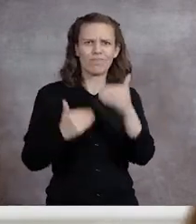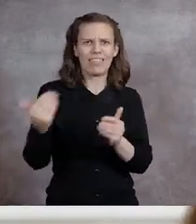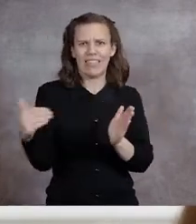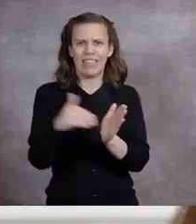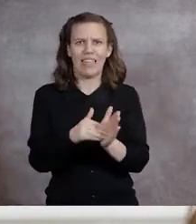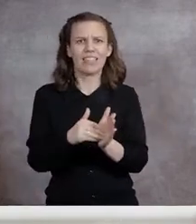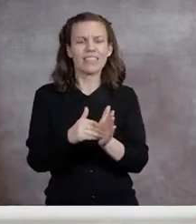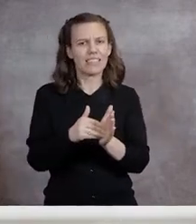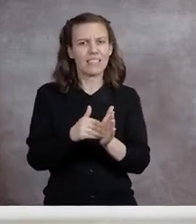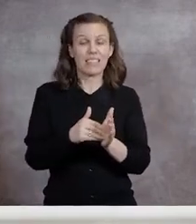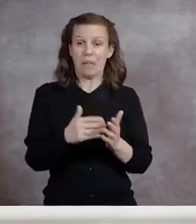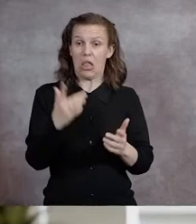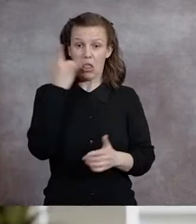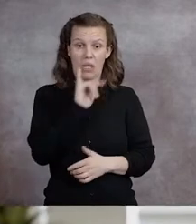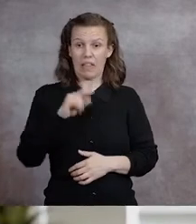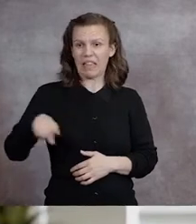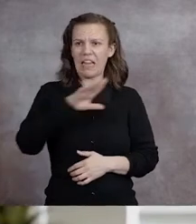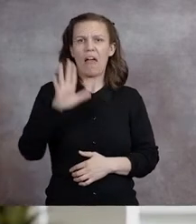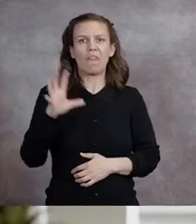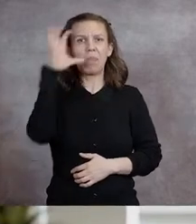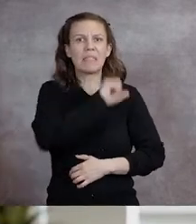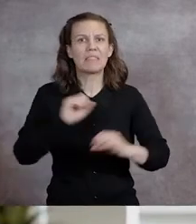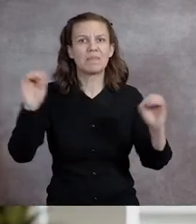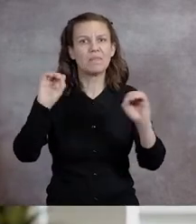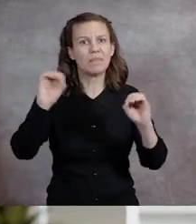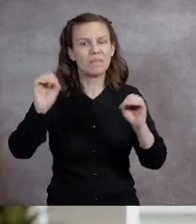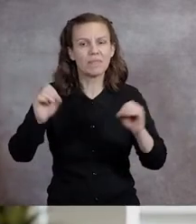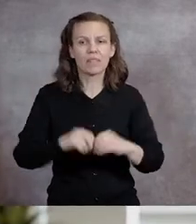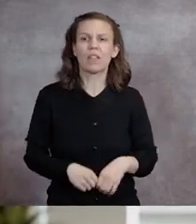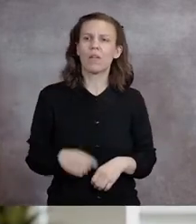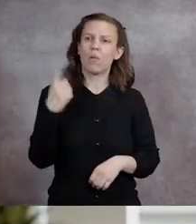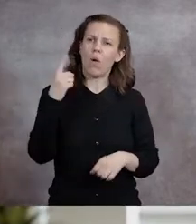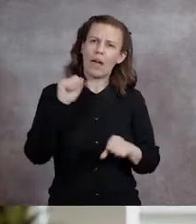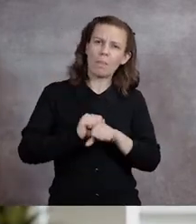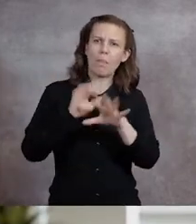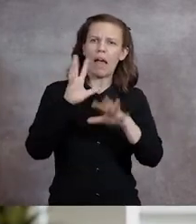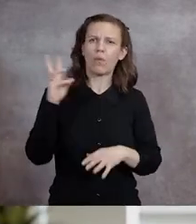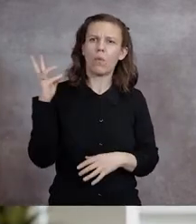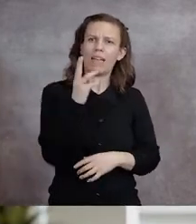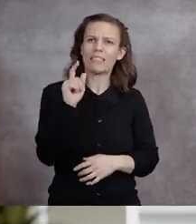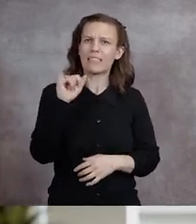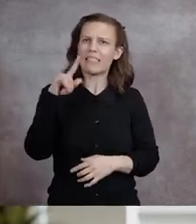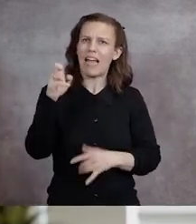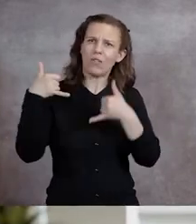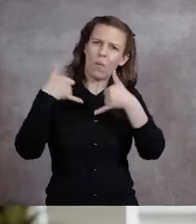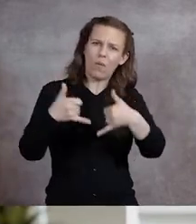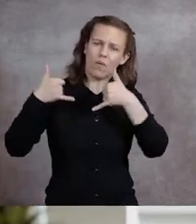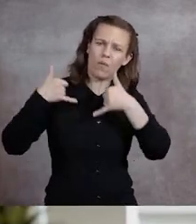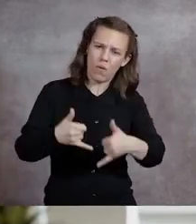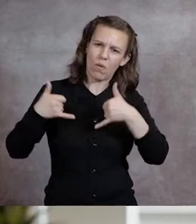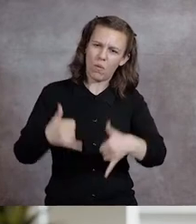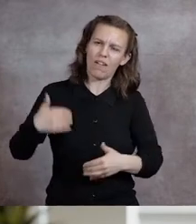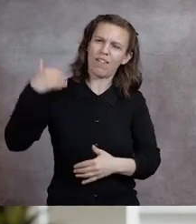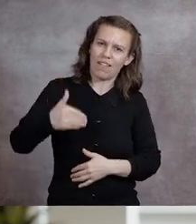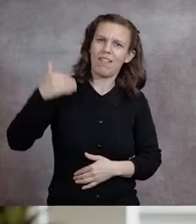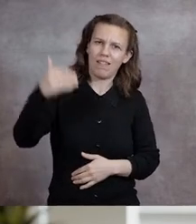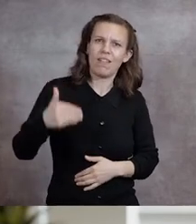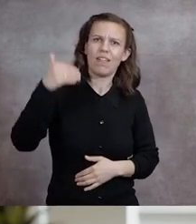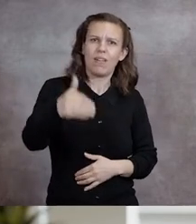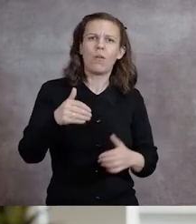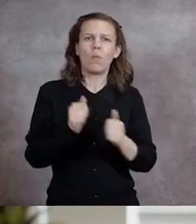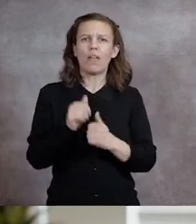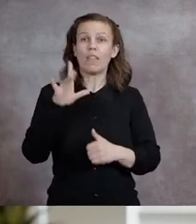as if they had never been away. One Mountain West title after another rolled in throughout the calendar year, with our